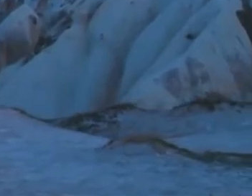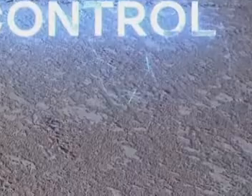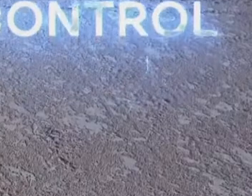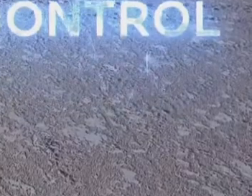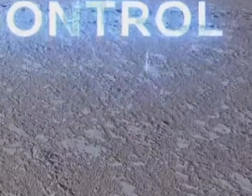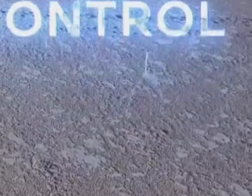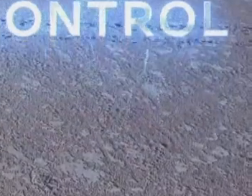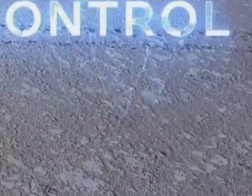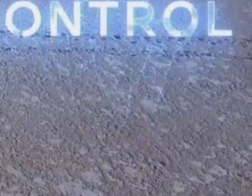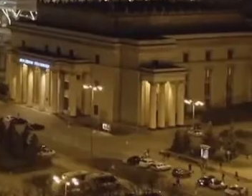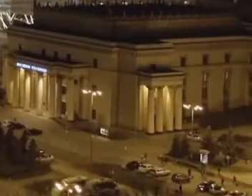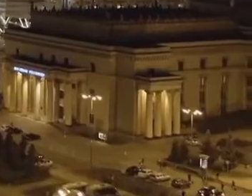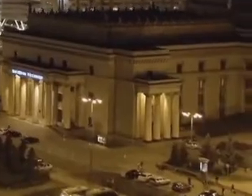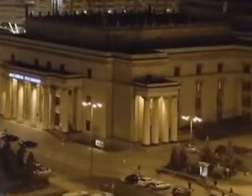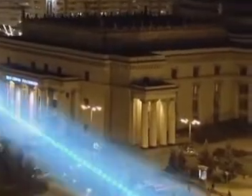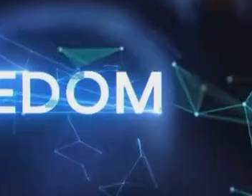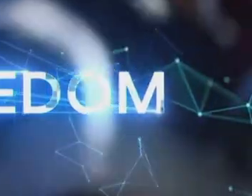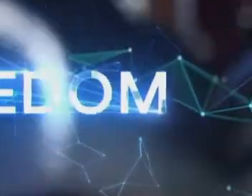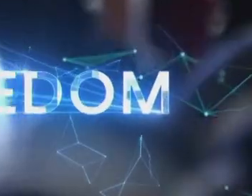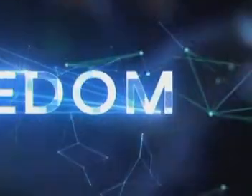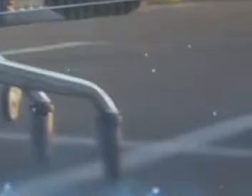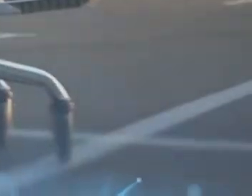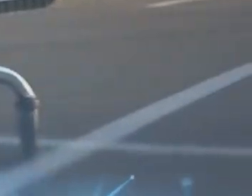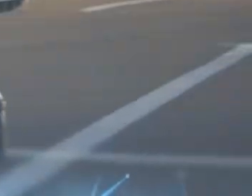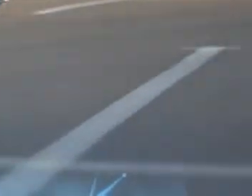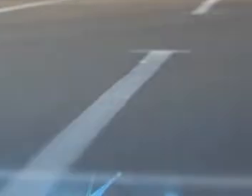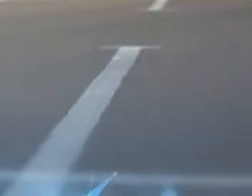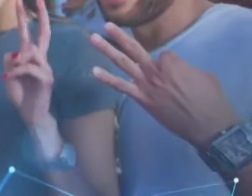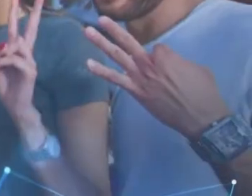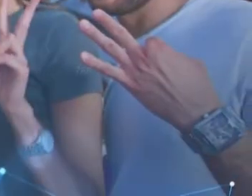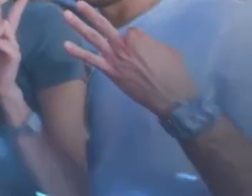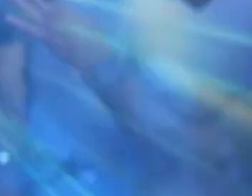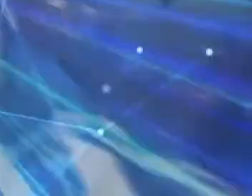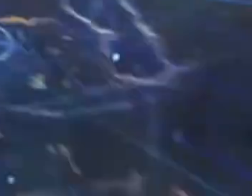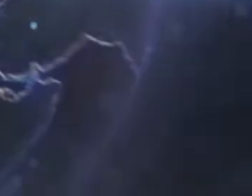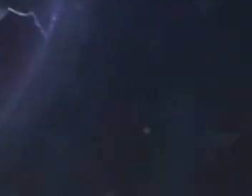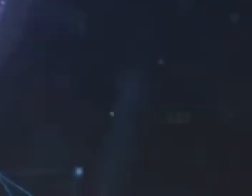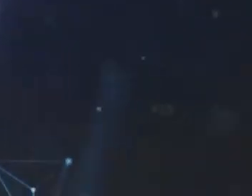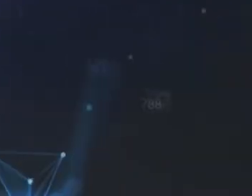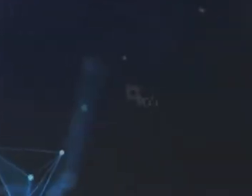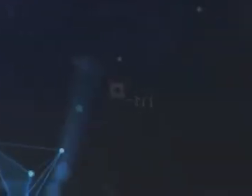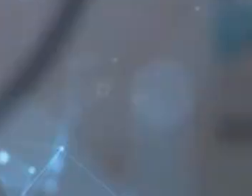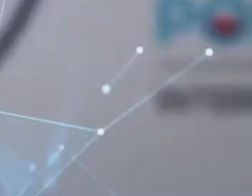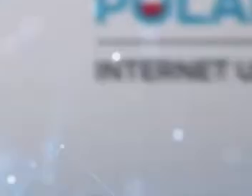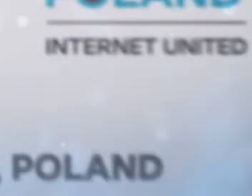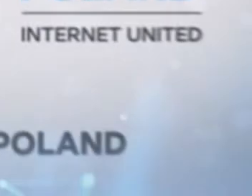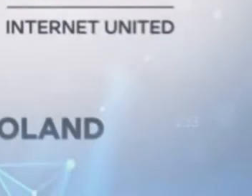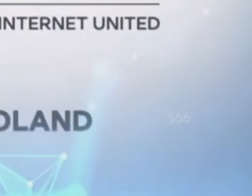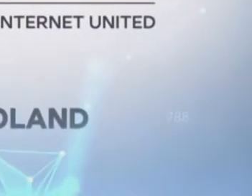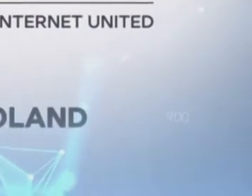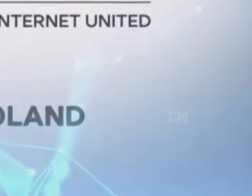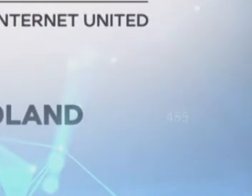We all despise control. And desire freedom. We are all united.